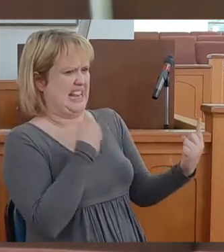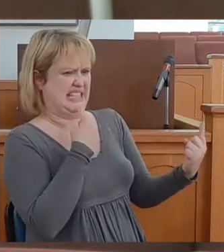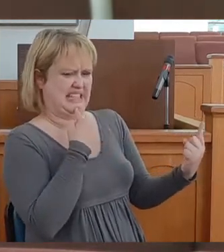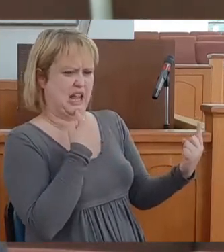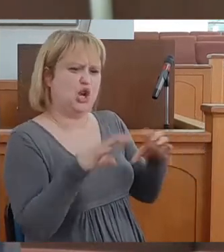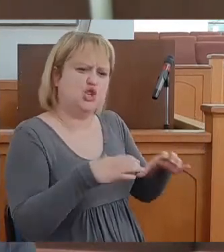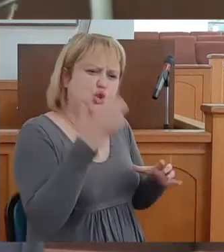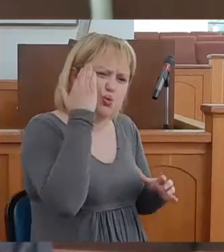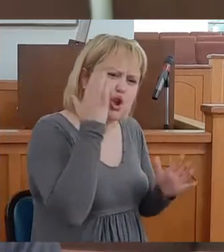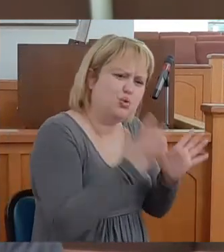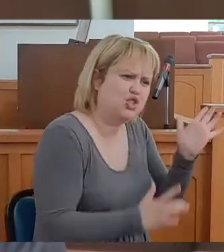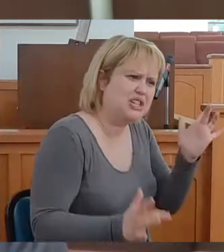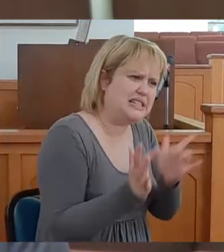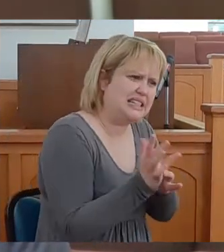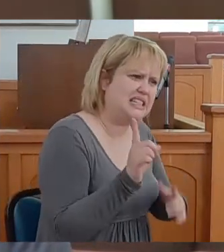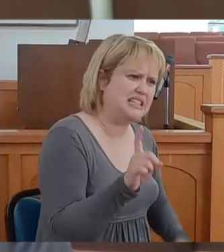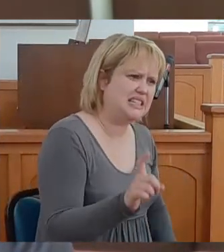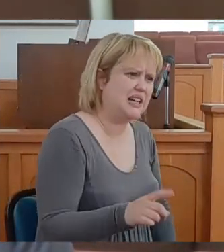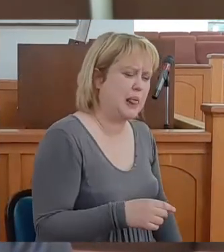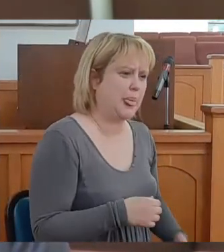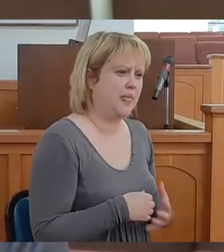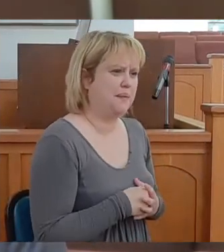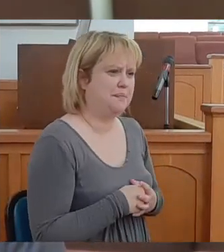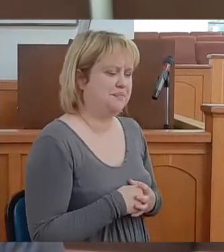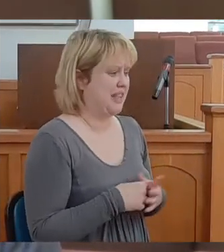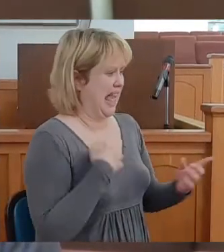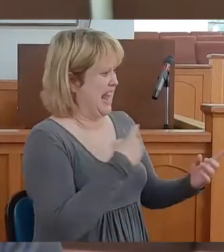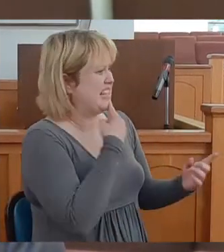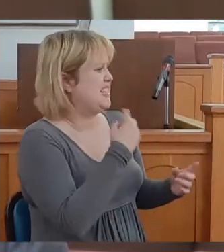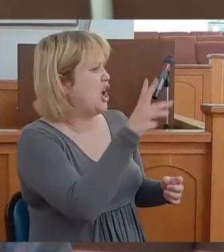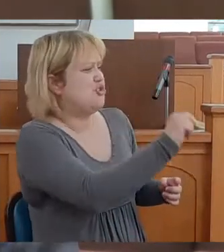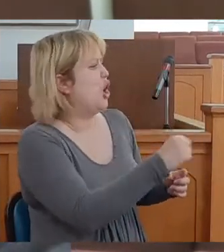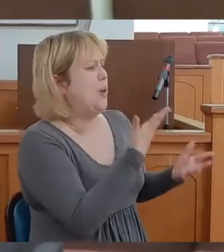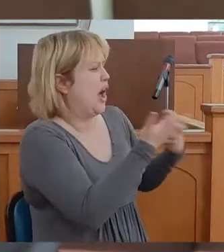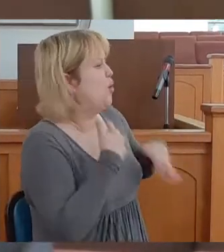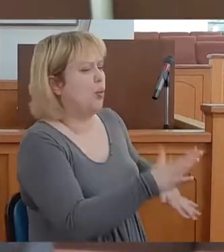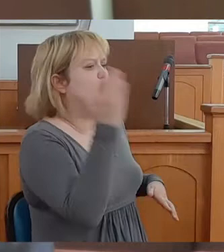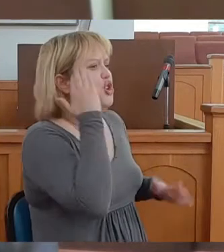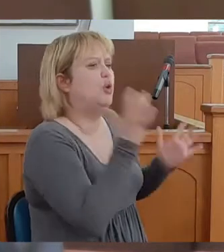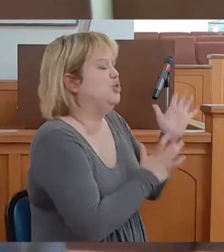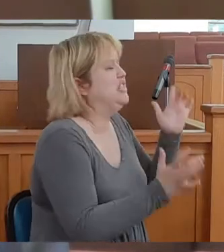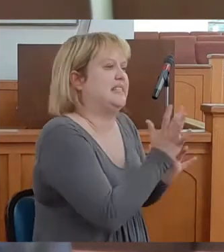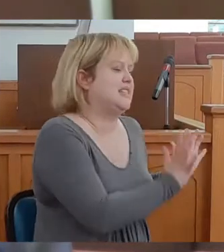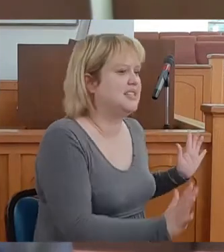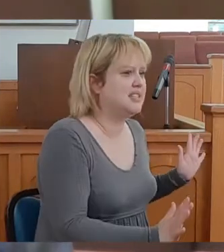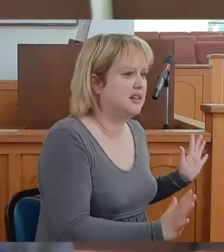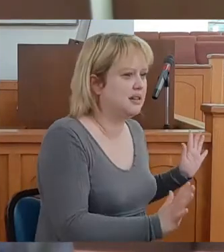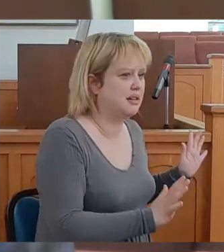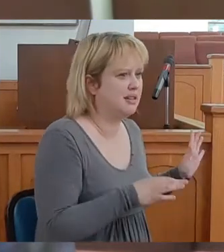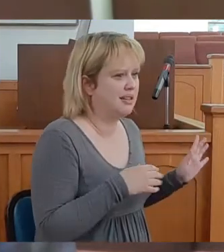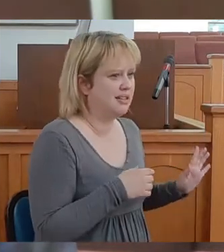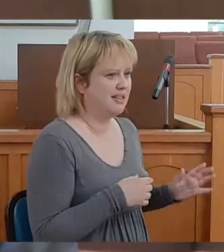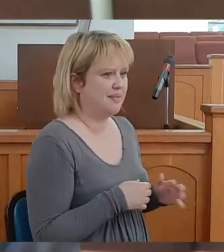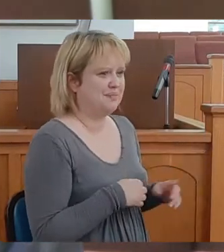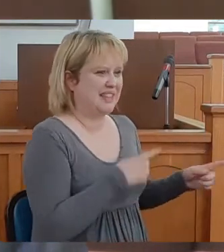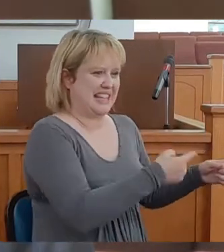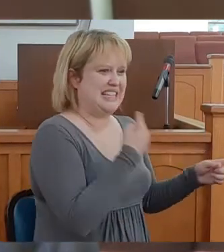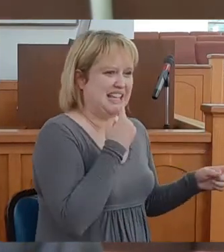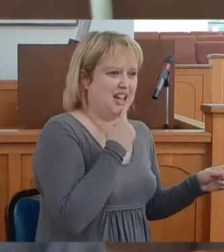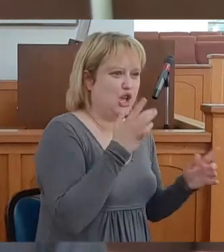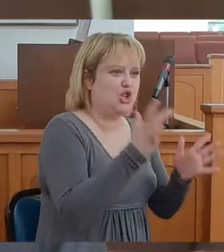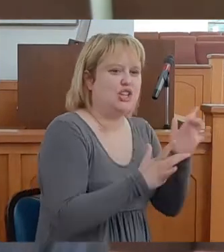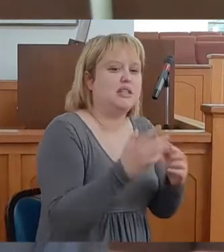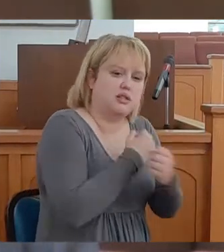do you know Jesus? I said, no, and I don't want to know Jesus. He said,